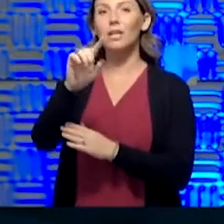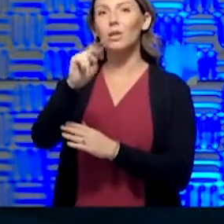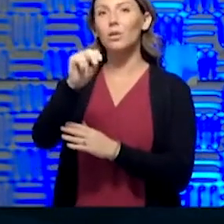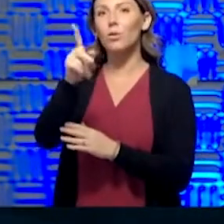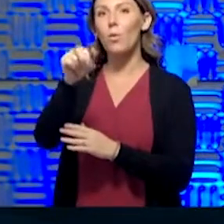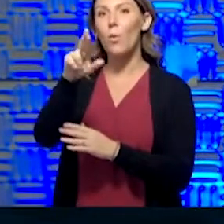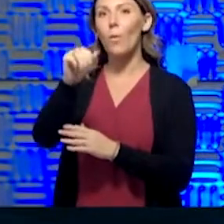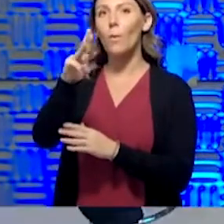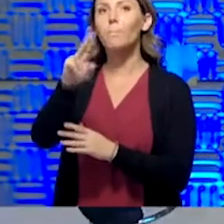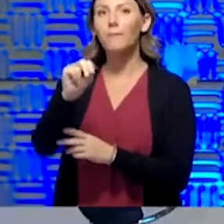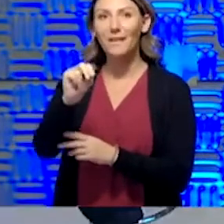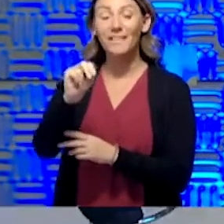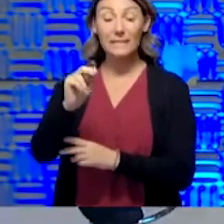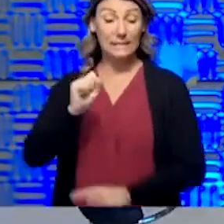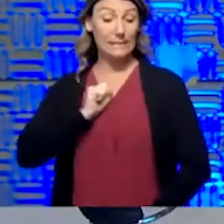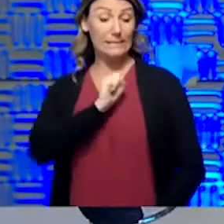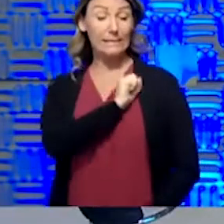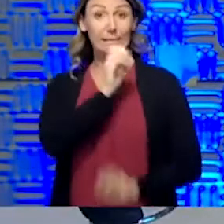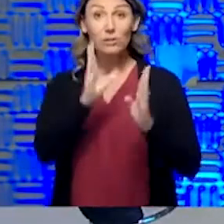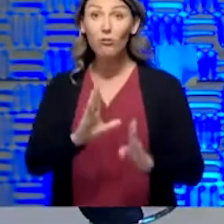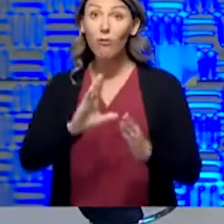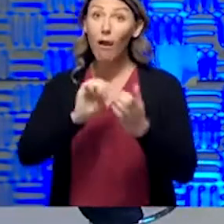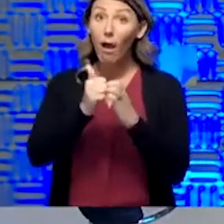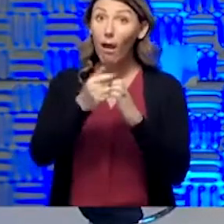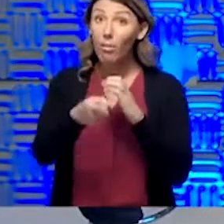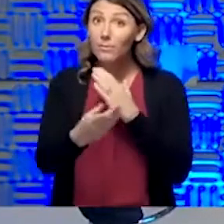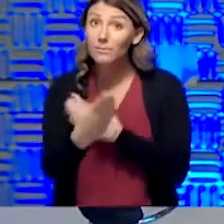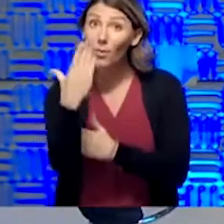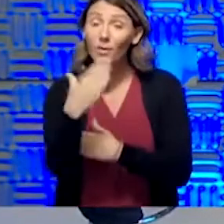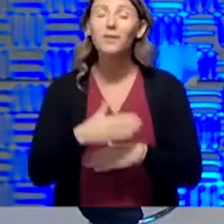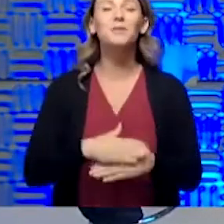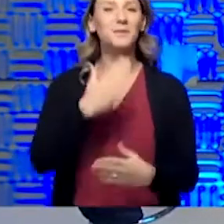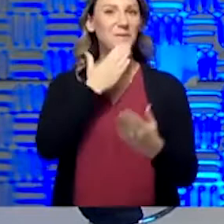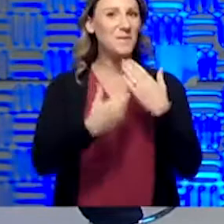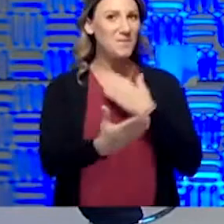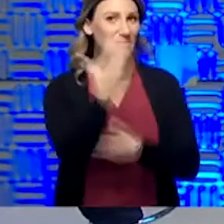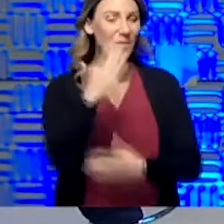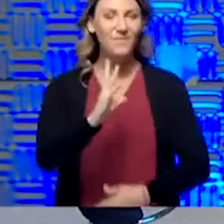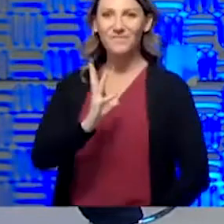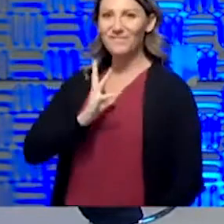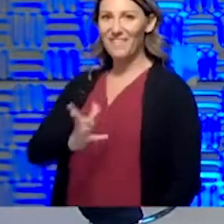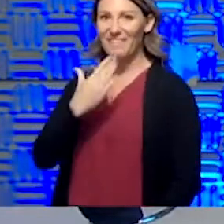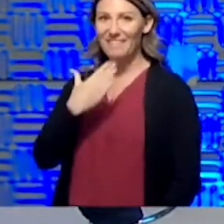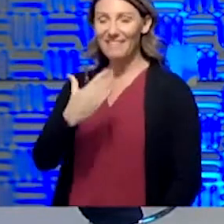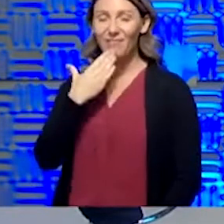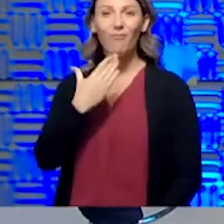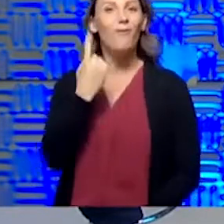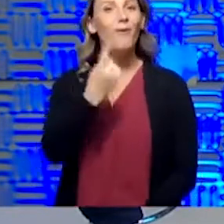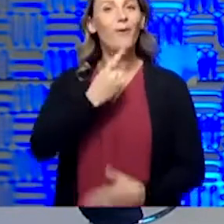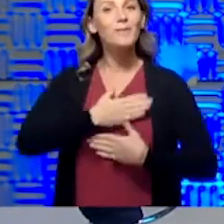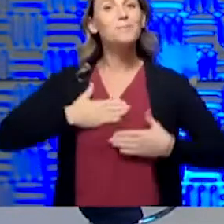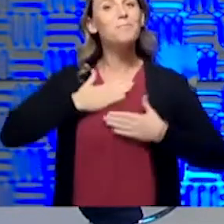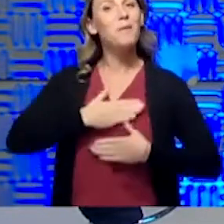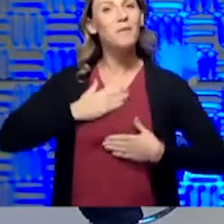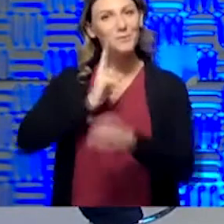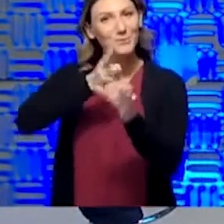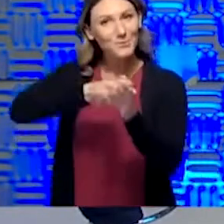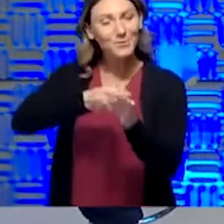So, Senator Moran, how are you this morning? Good morning. I'm fine, thank you. Always a pleasure to have with us.